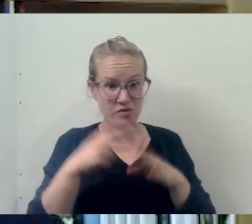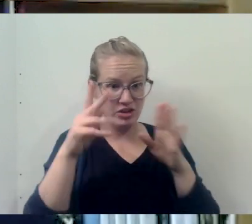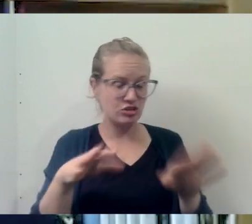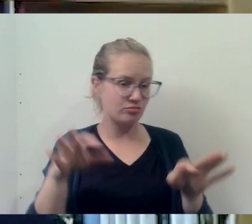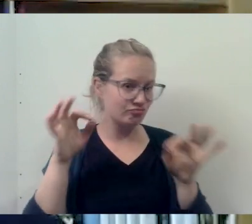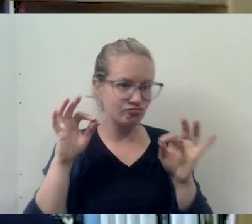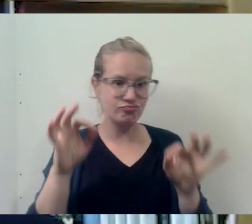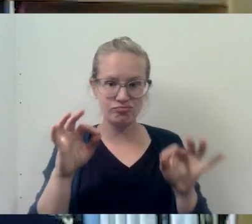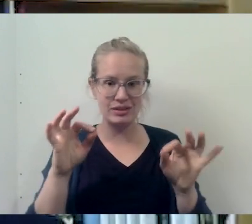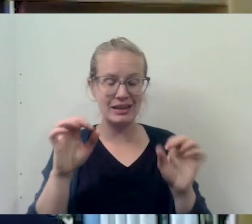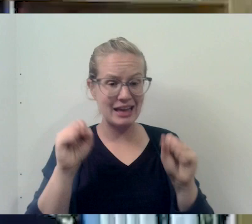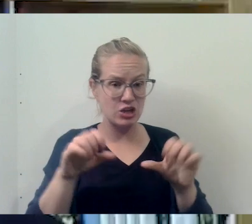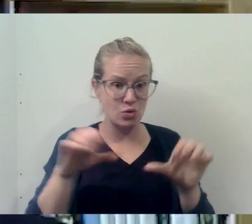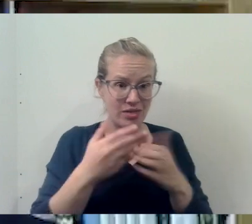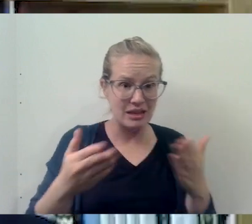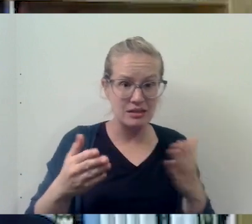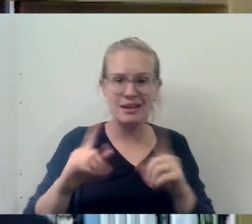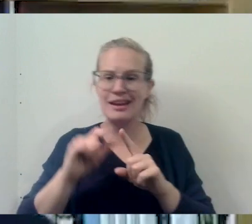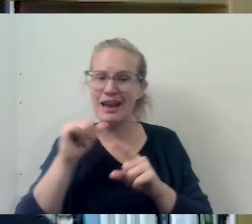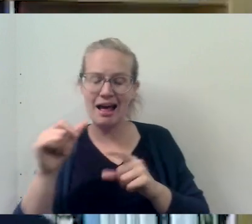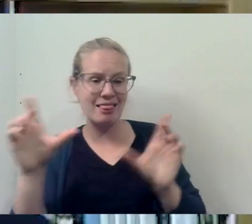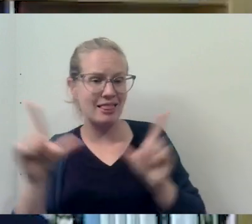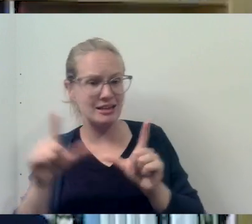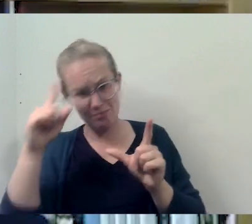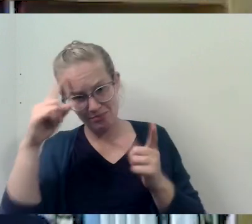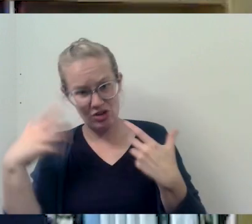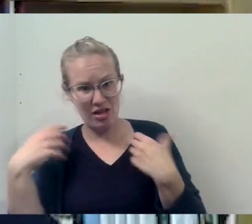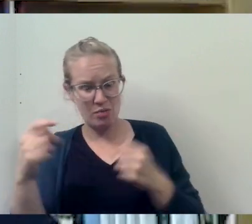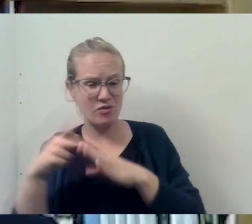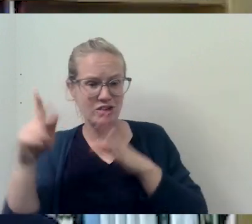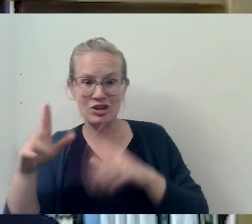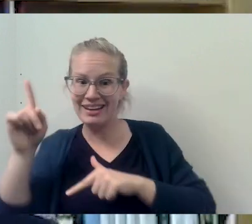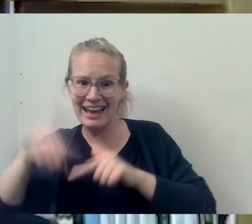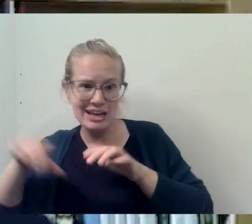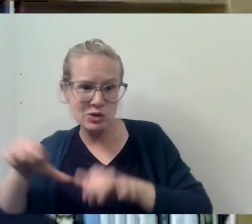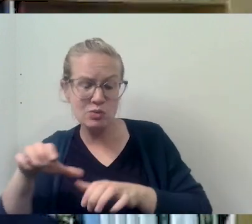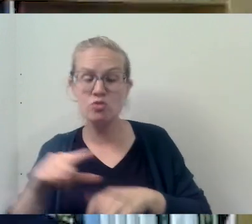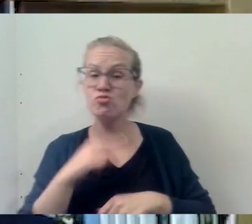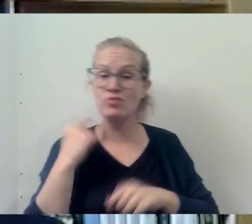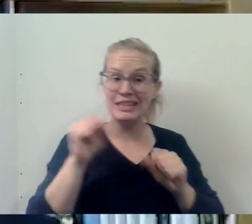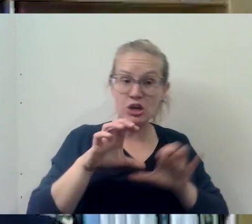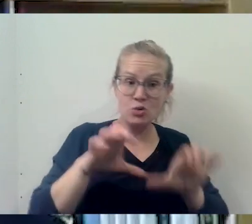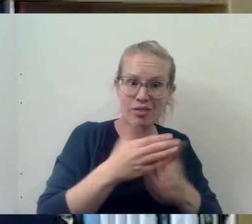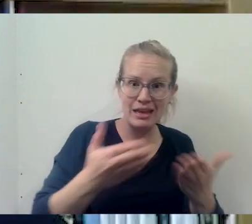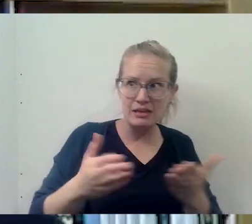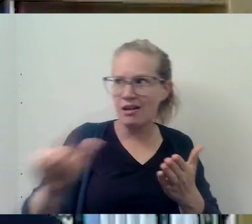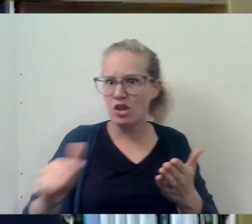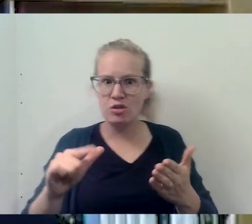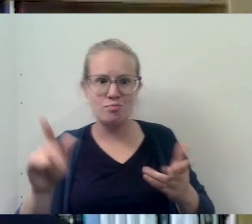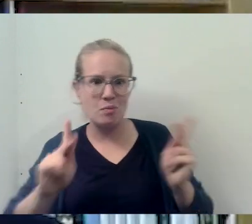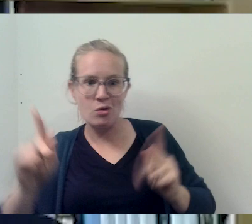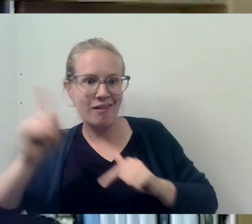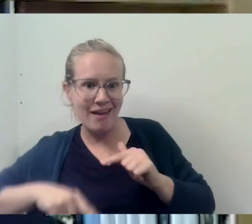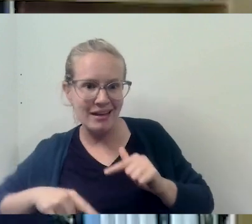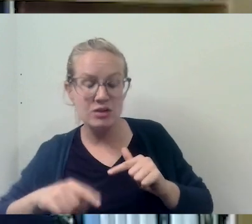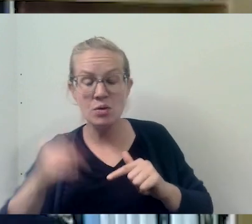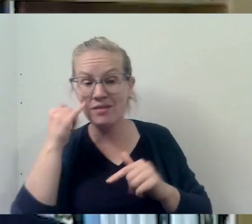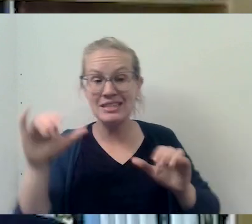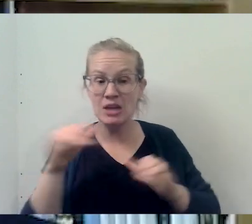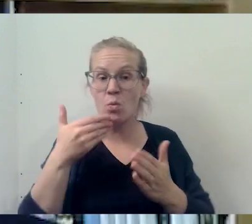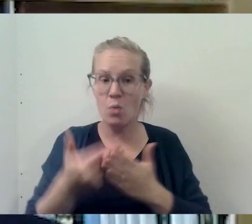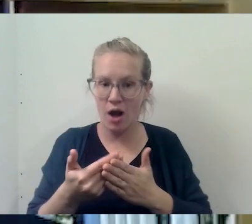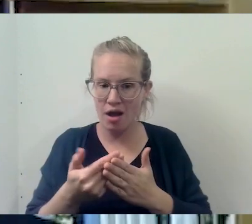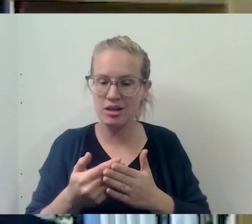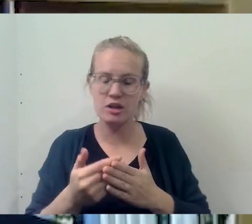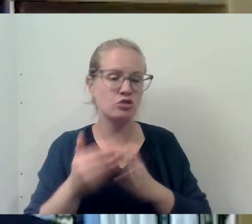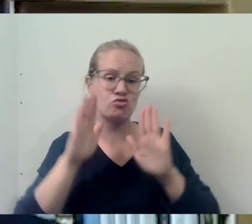can, can do things that non-licensed mental health professionals cannot do. Clerics could do things. So I think we all, if it's done well, I think